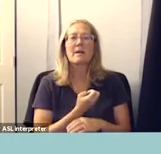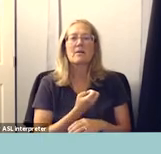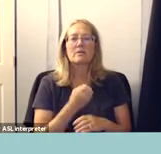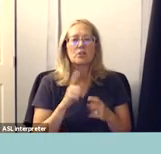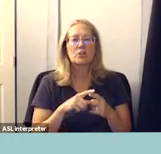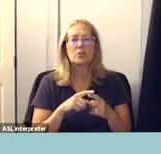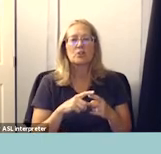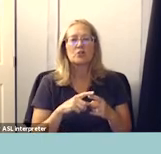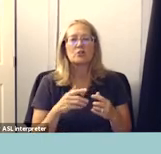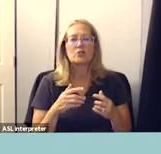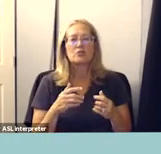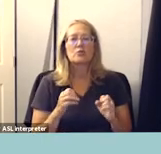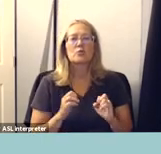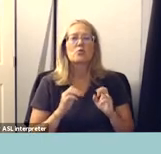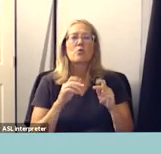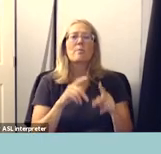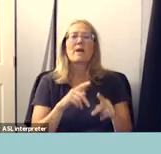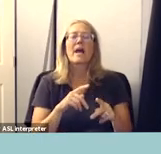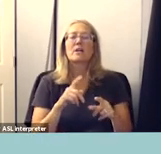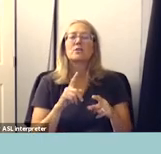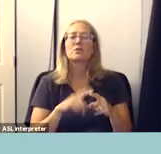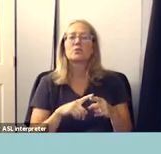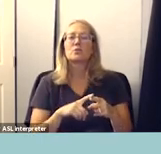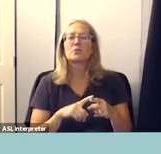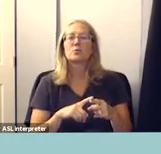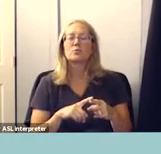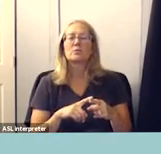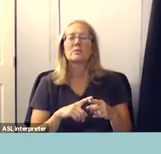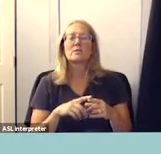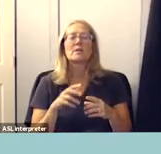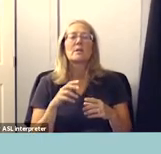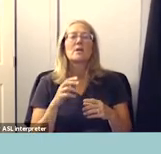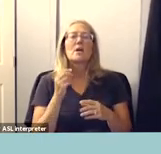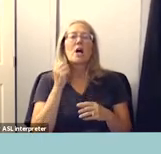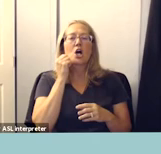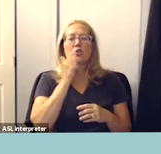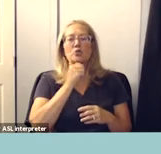ultimately return them to a traditional school